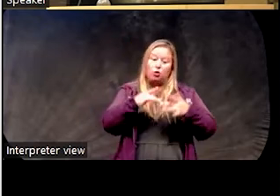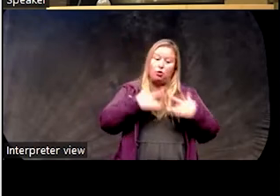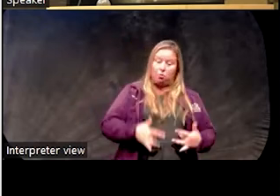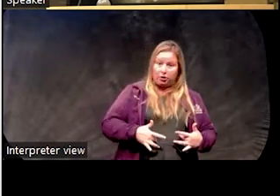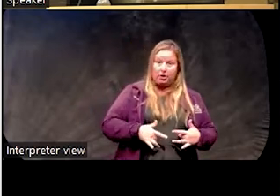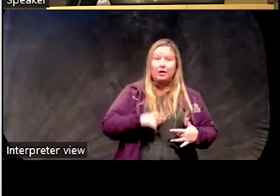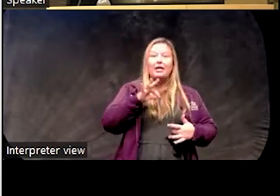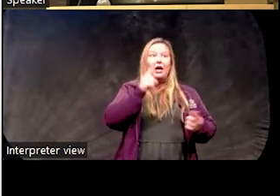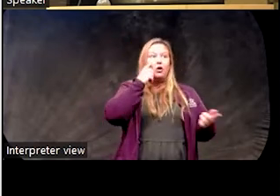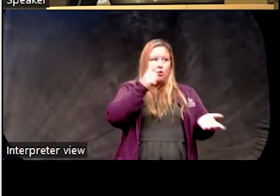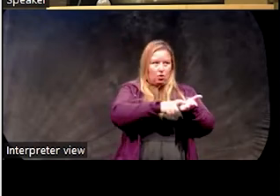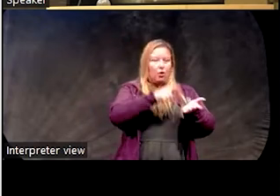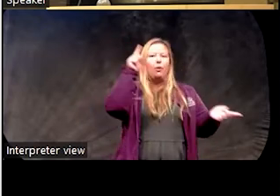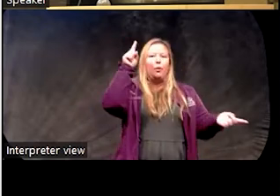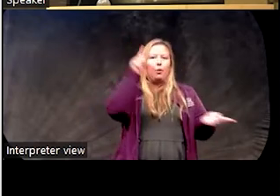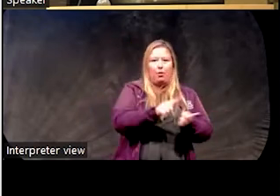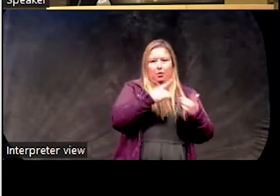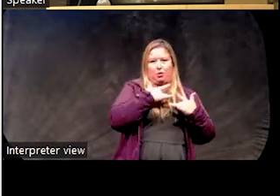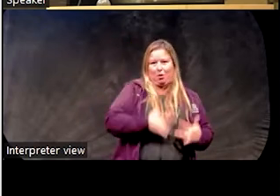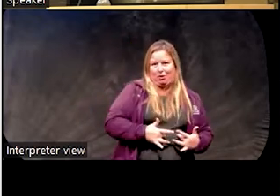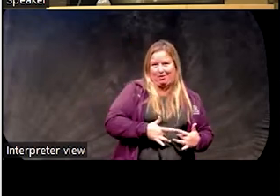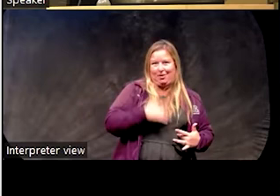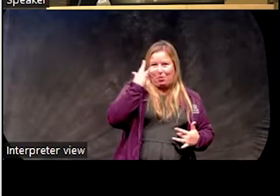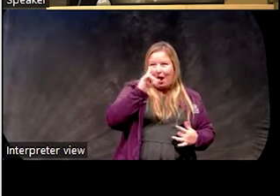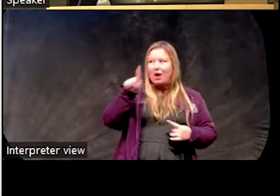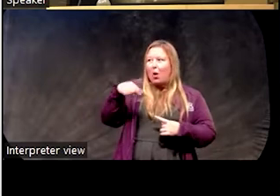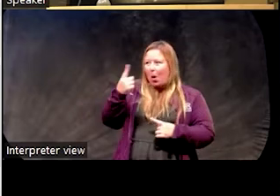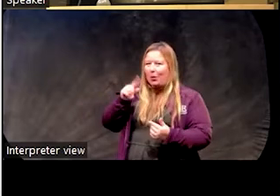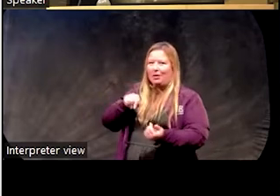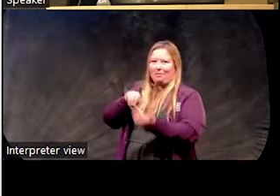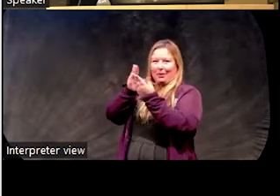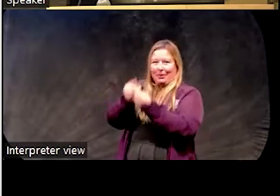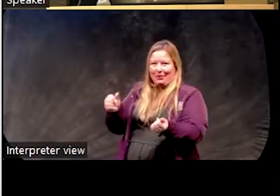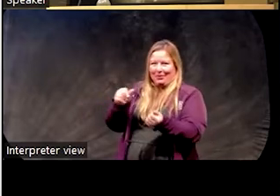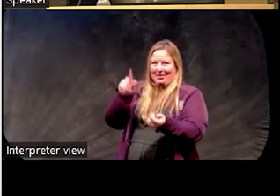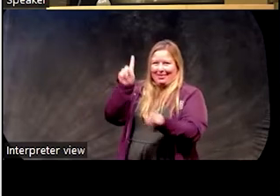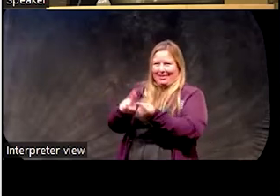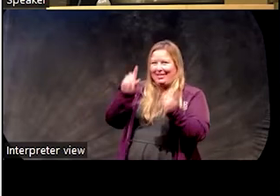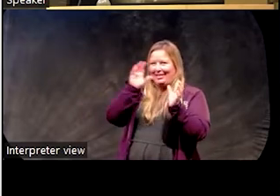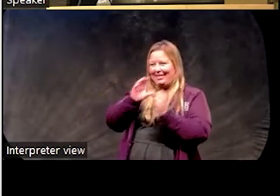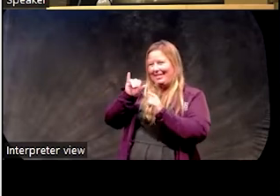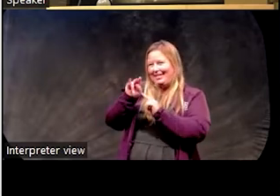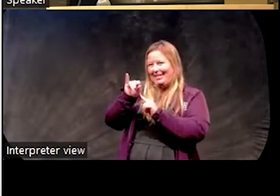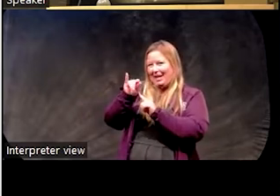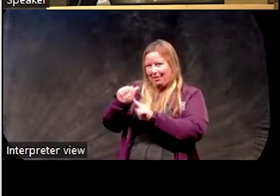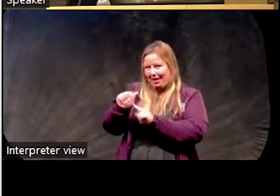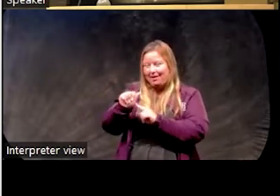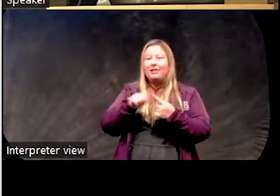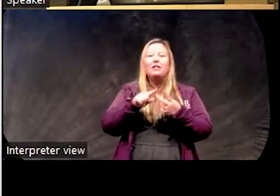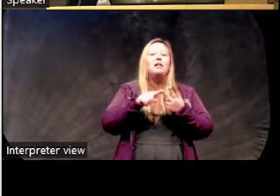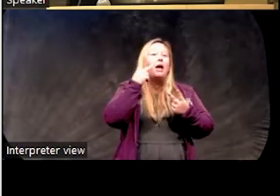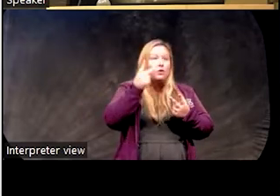a large decrease in depression by simply treating insomnia. And a not so large, but still a decrease